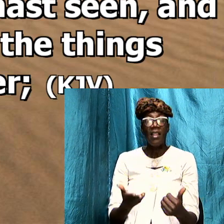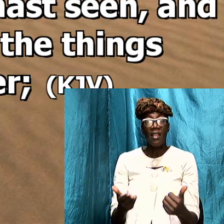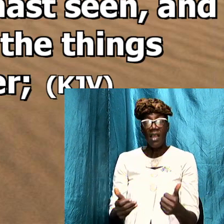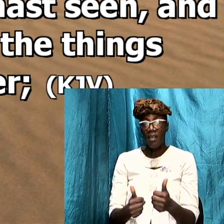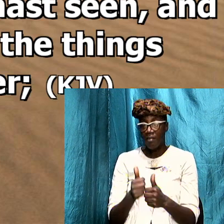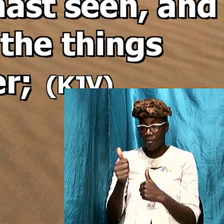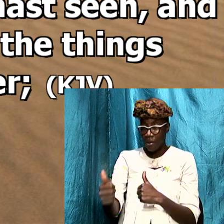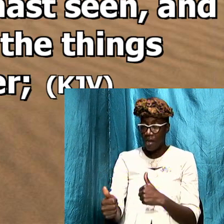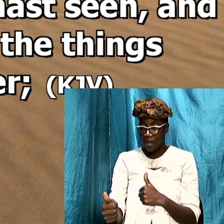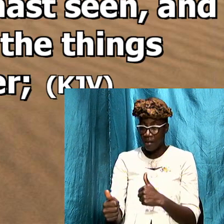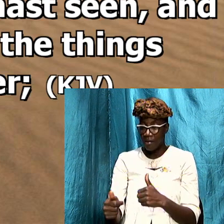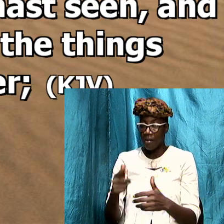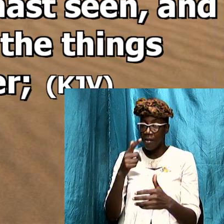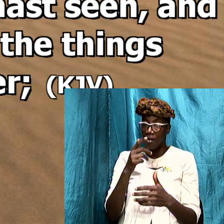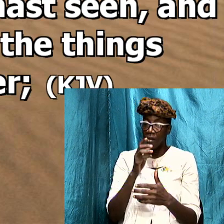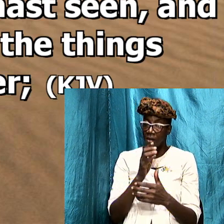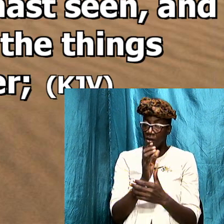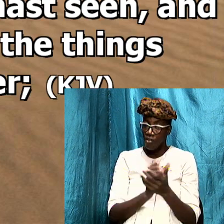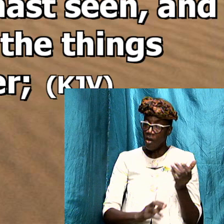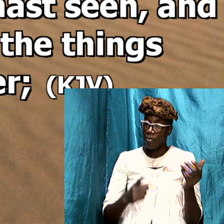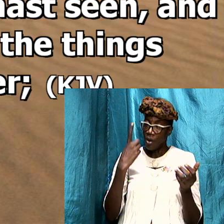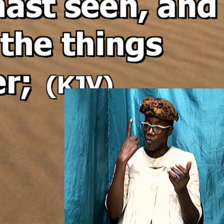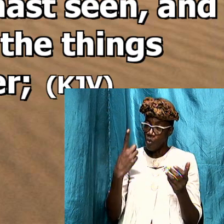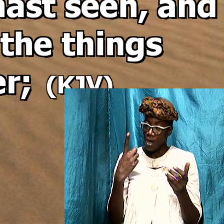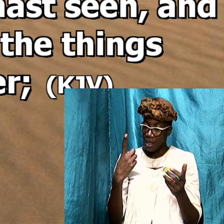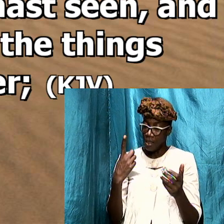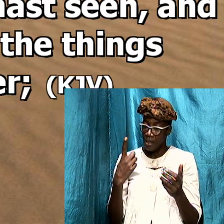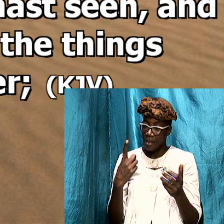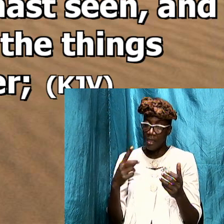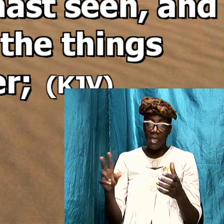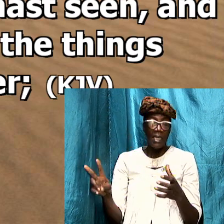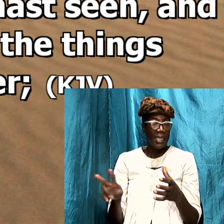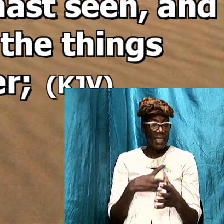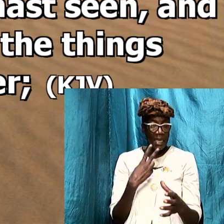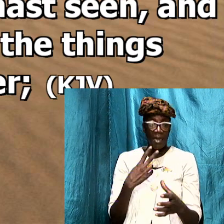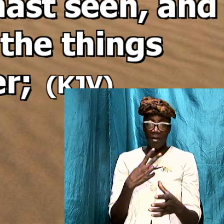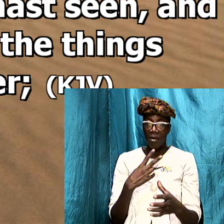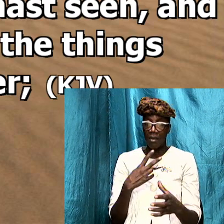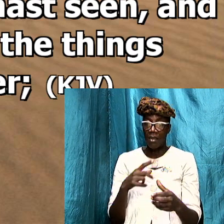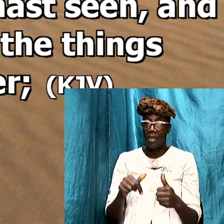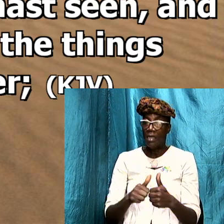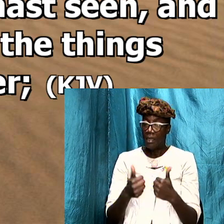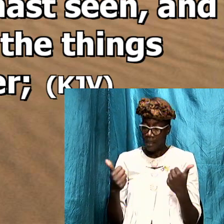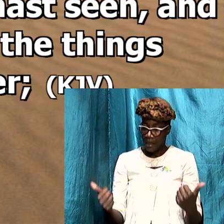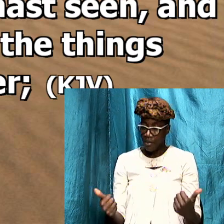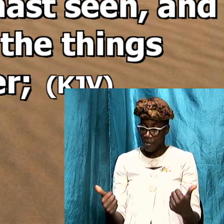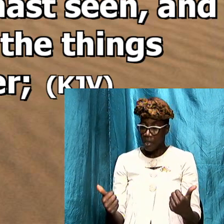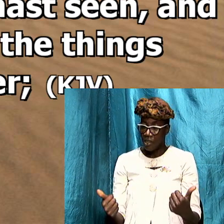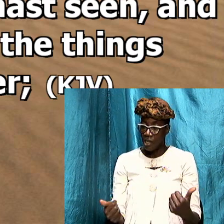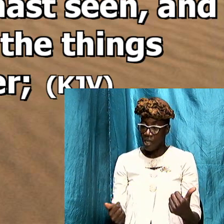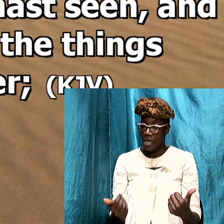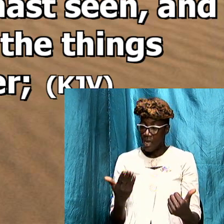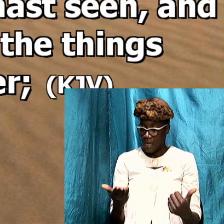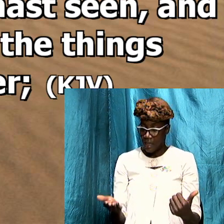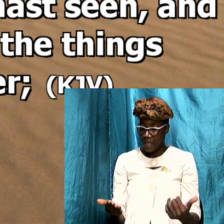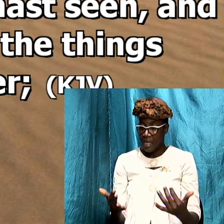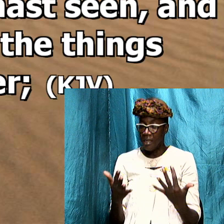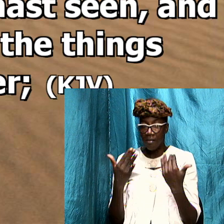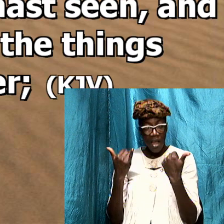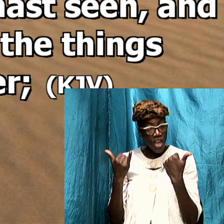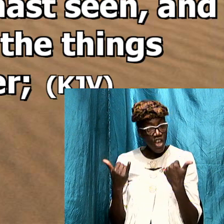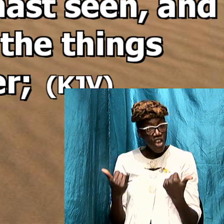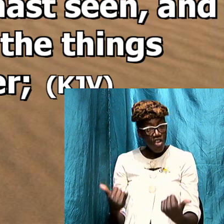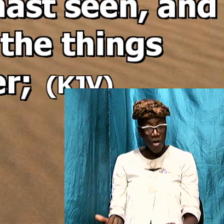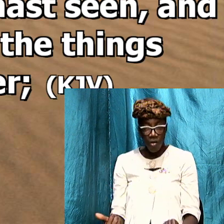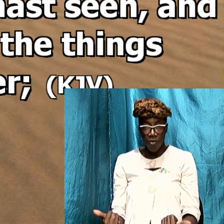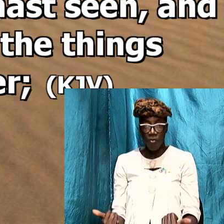Revelation 1 deals with that the second division the things which are which speaks to